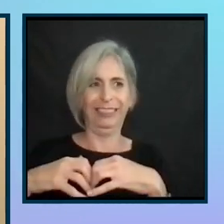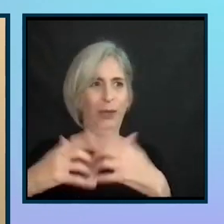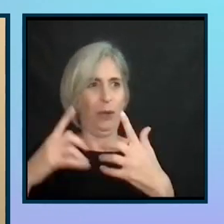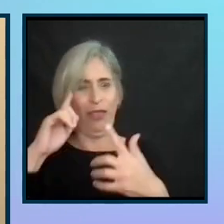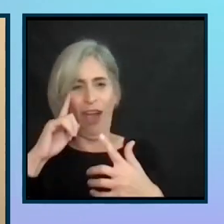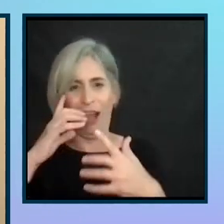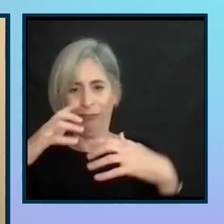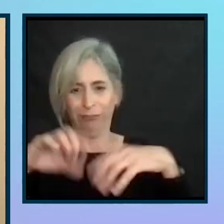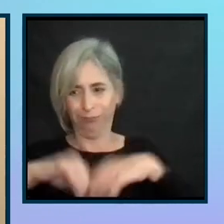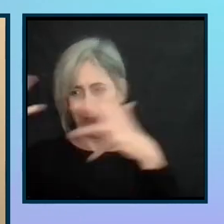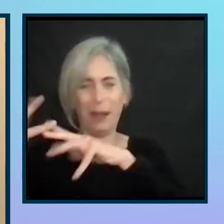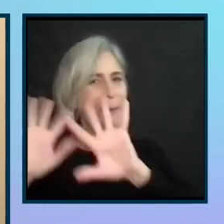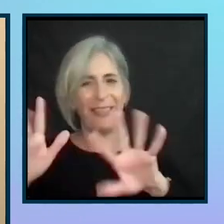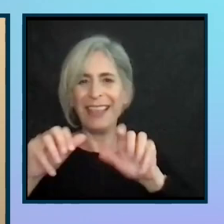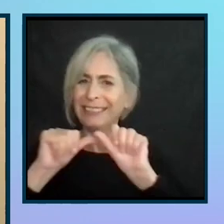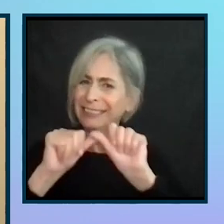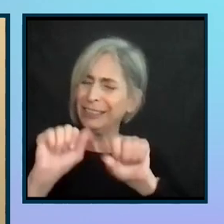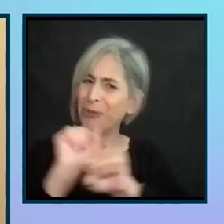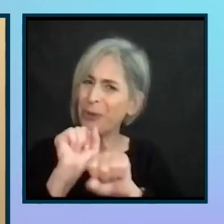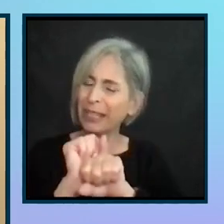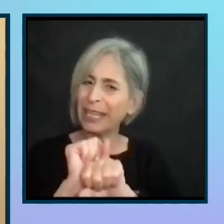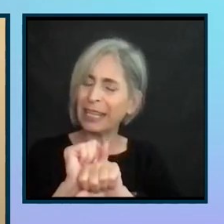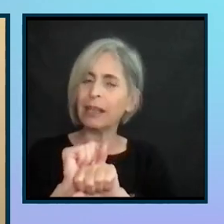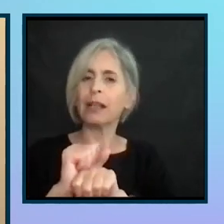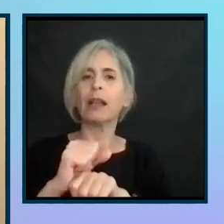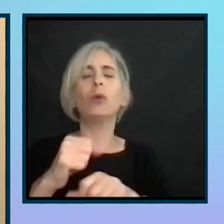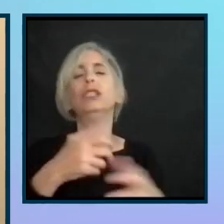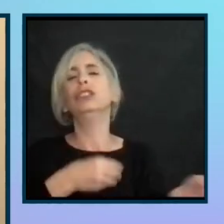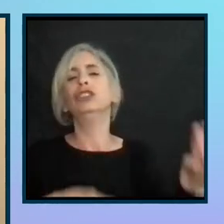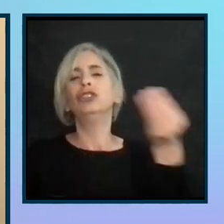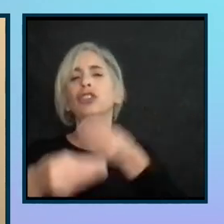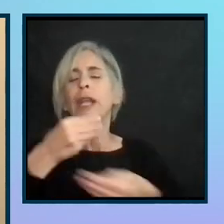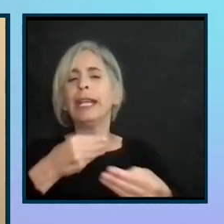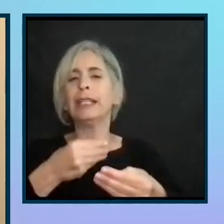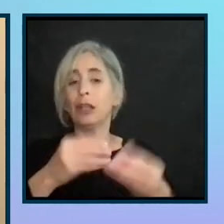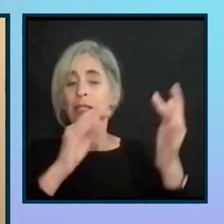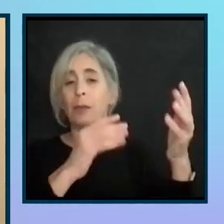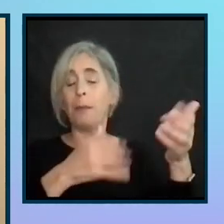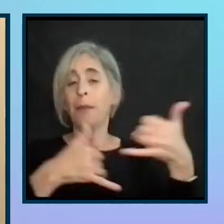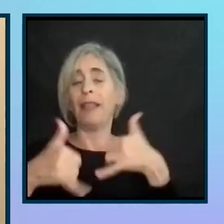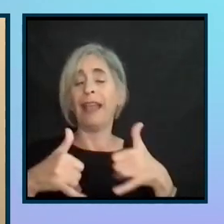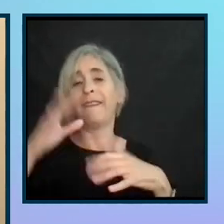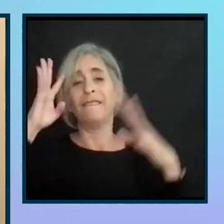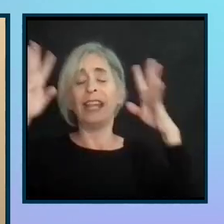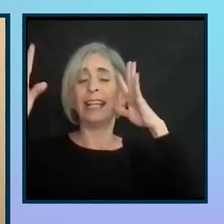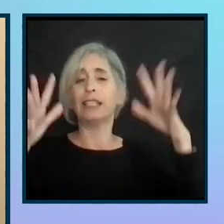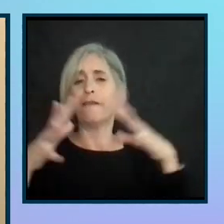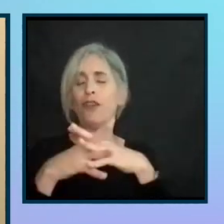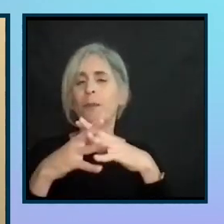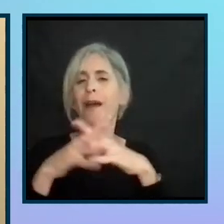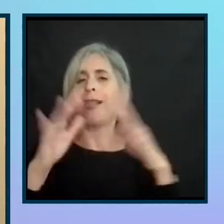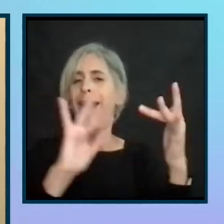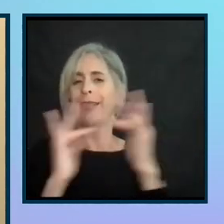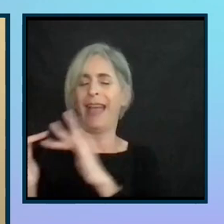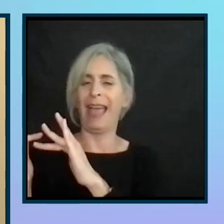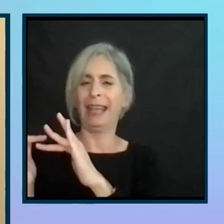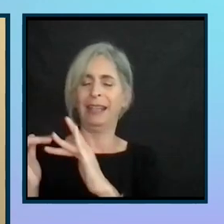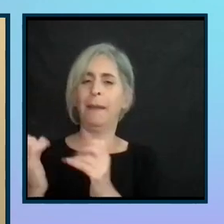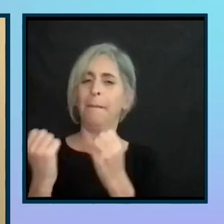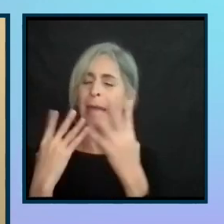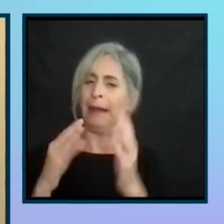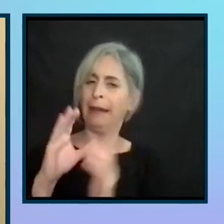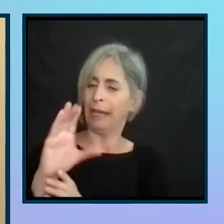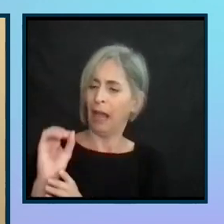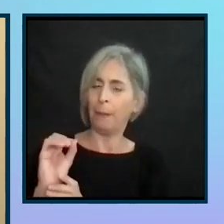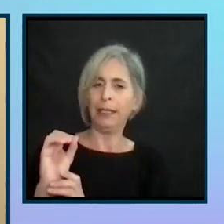we moved from playing fantasy sports from pen and paper online. And, you know, you had several companies that got into